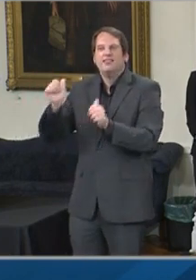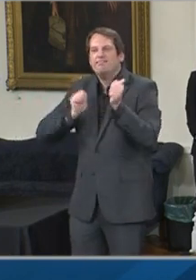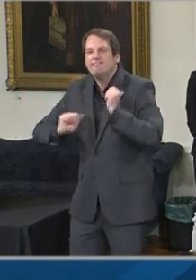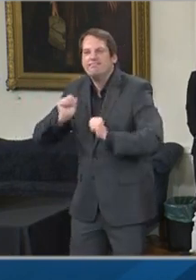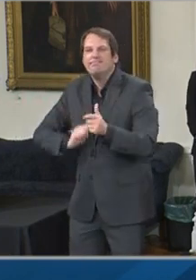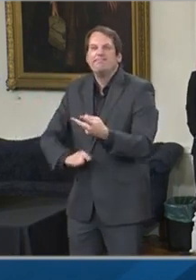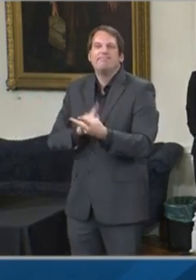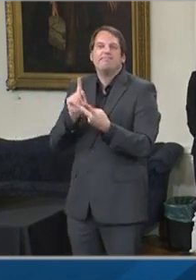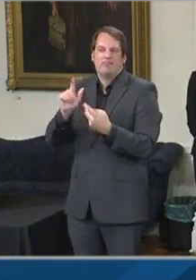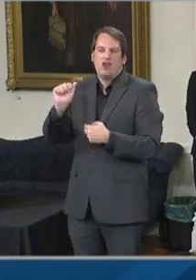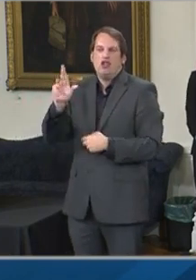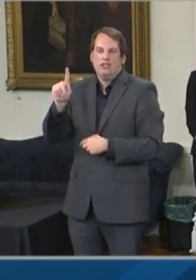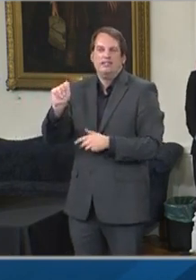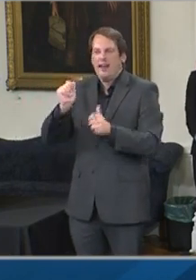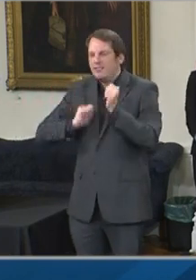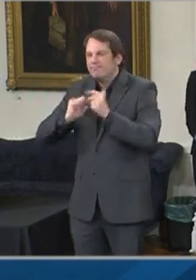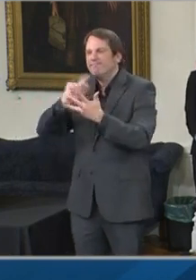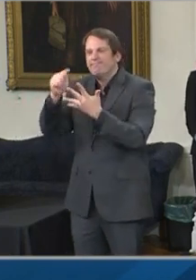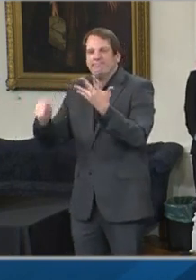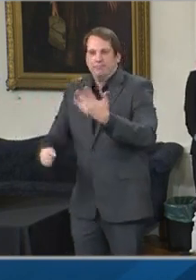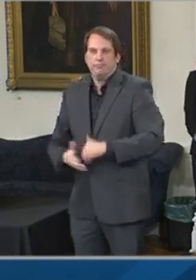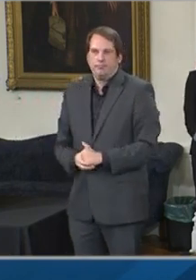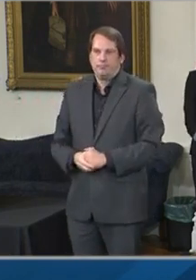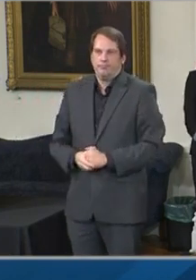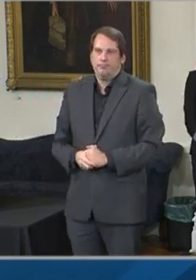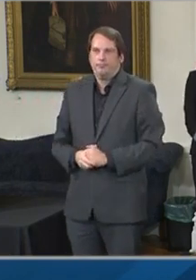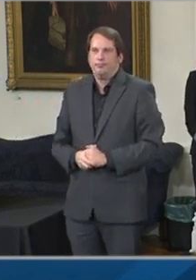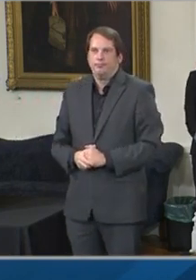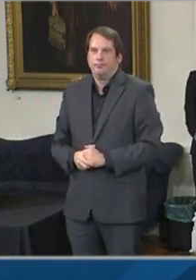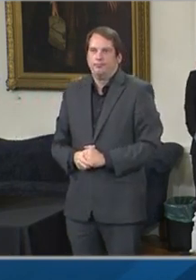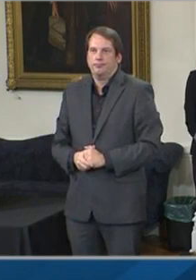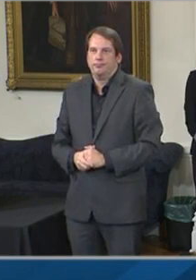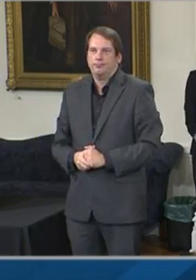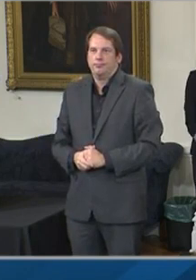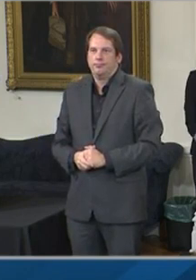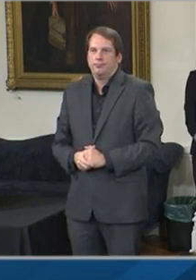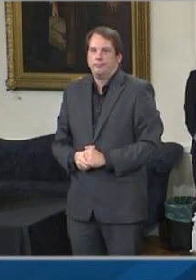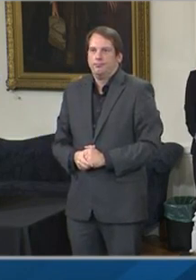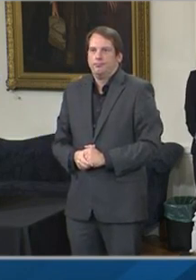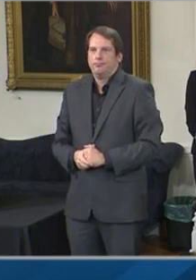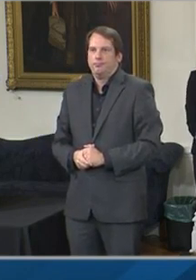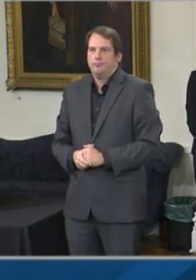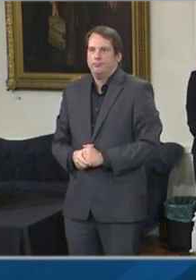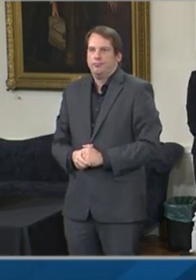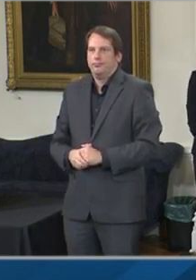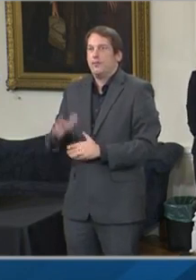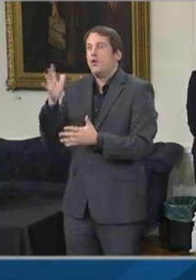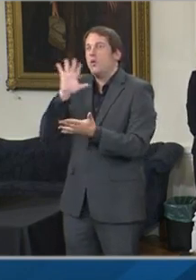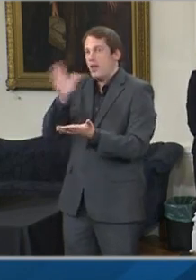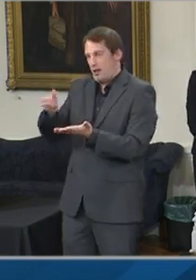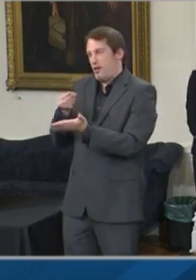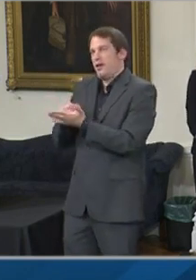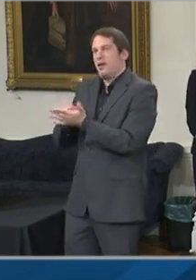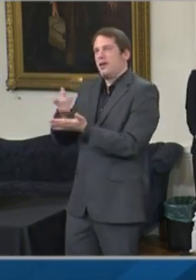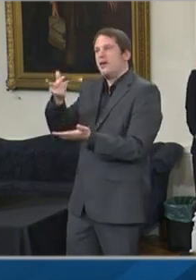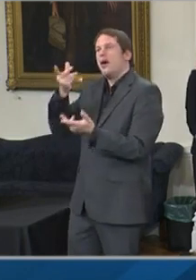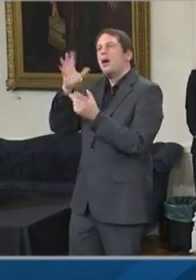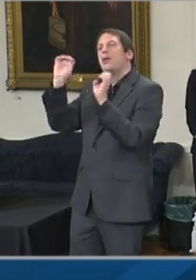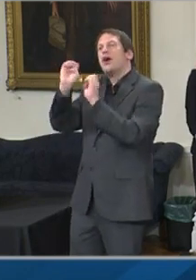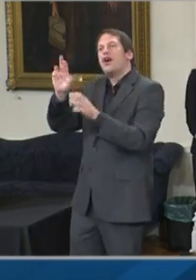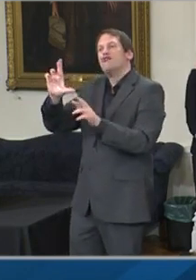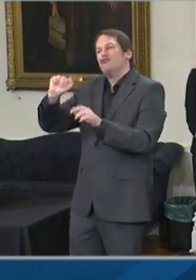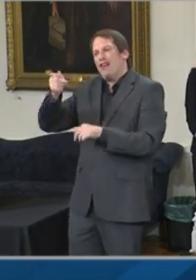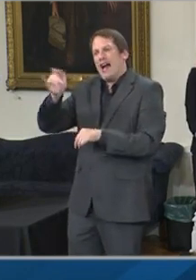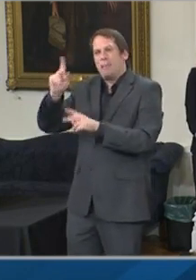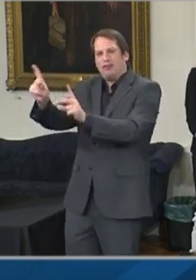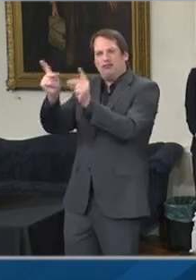we are establishing a dedicated emergency rapid response fund of $100 million, which